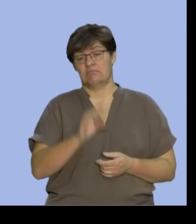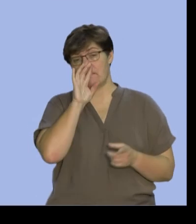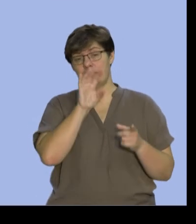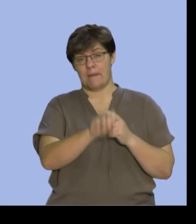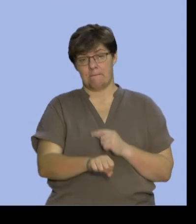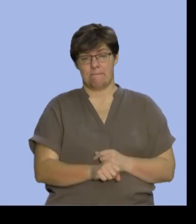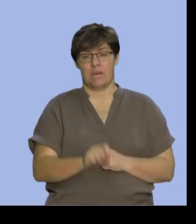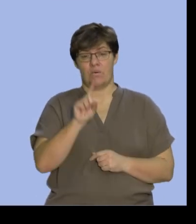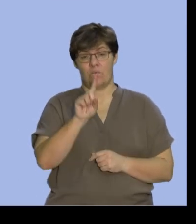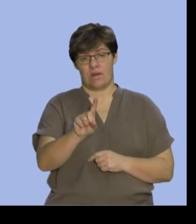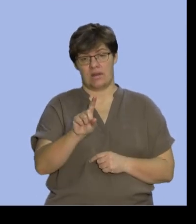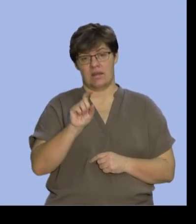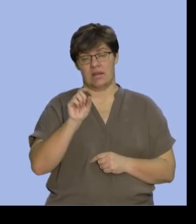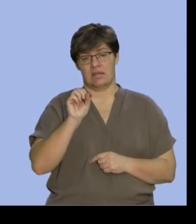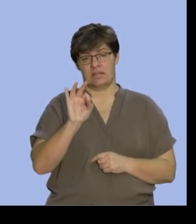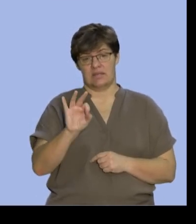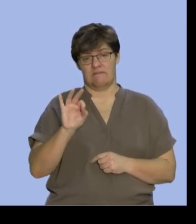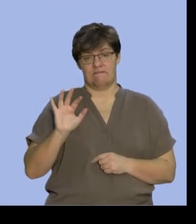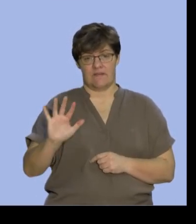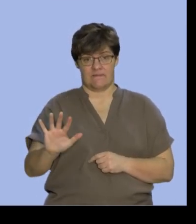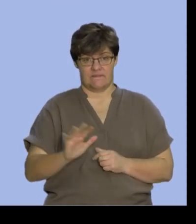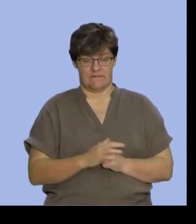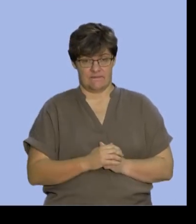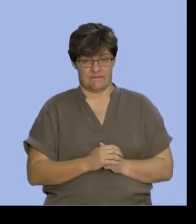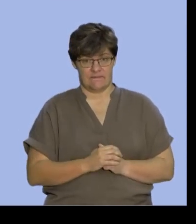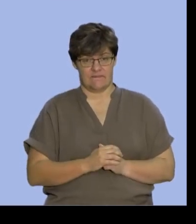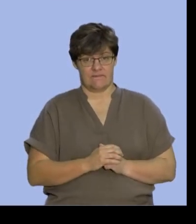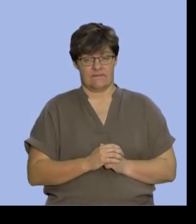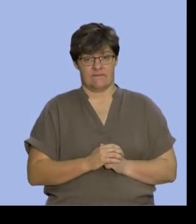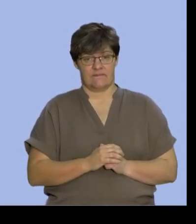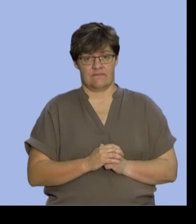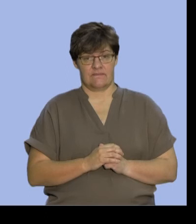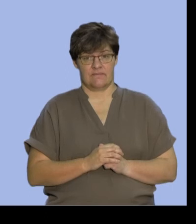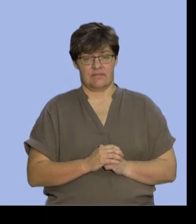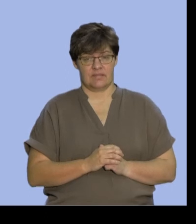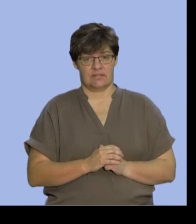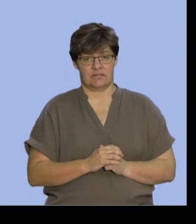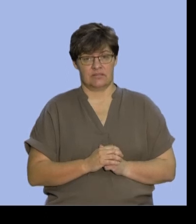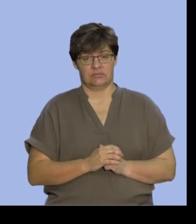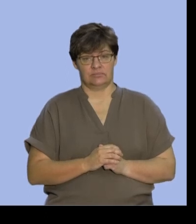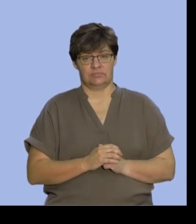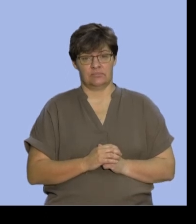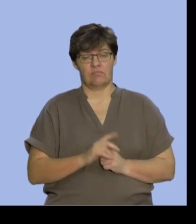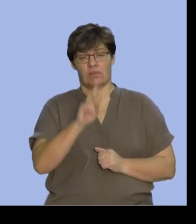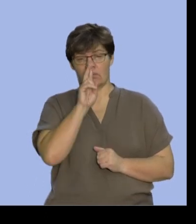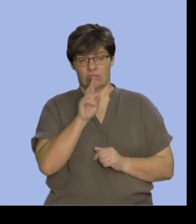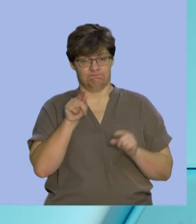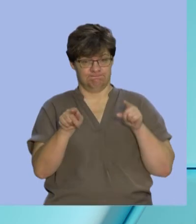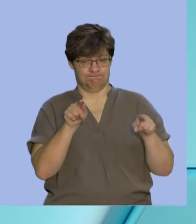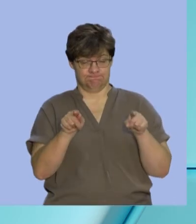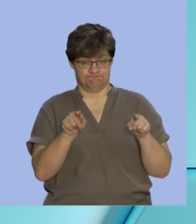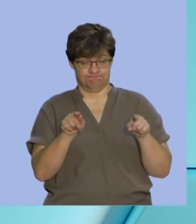that those would be one, three and five. Now if we look at just those two